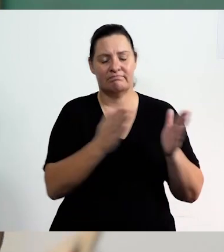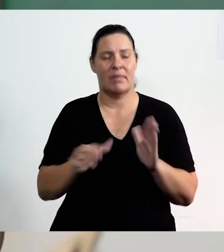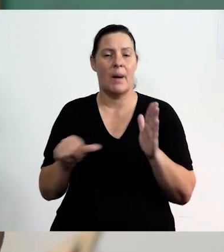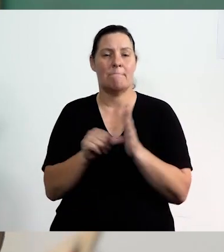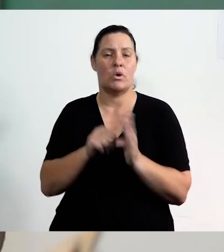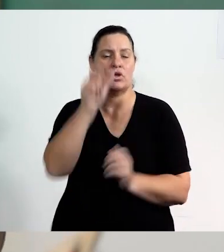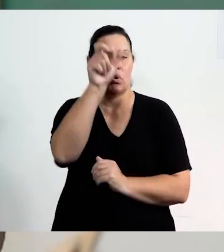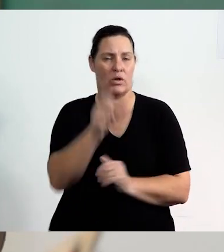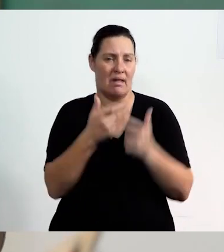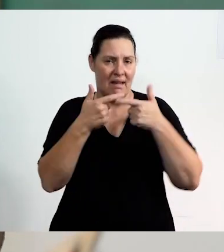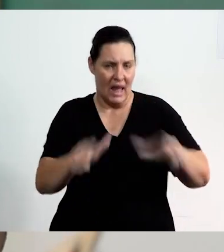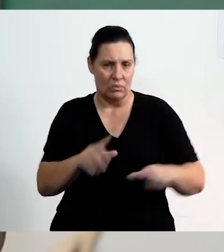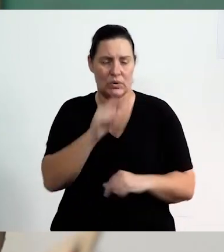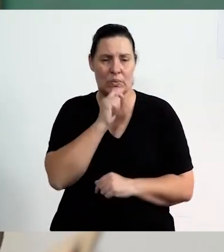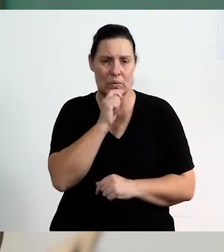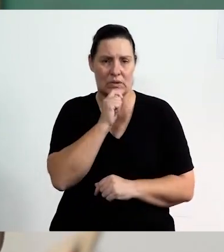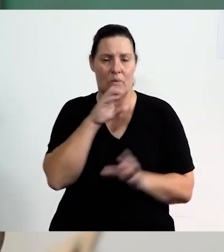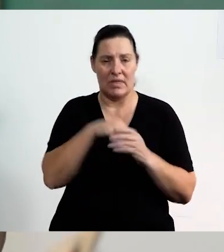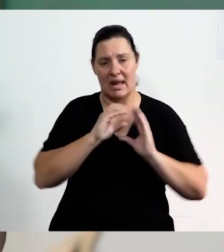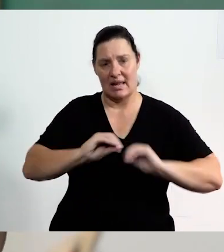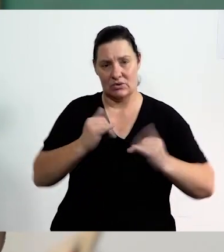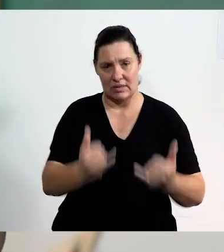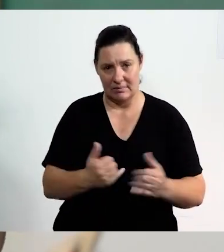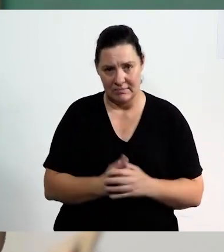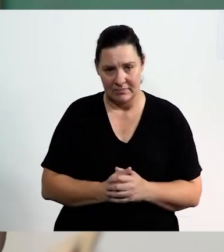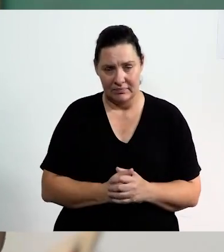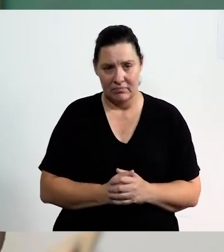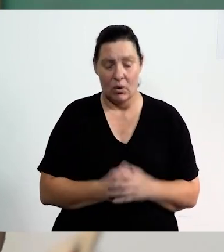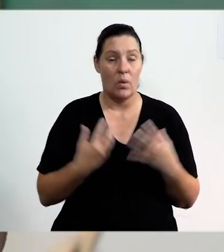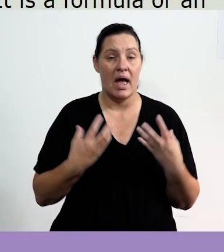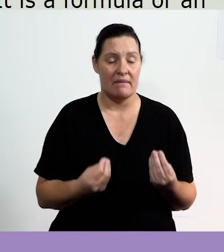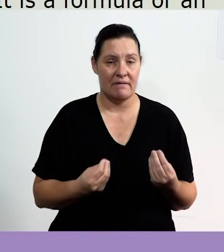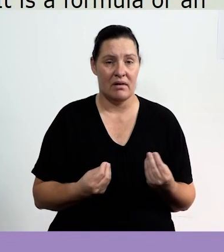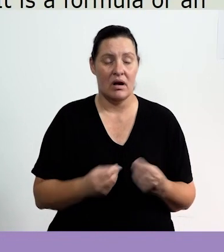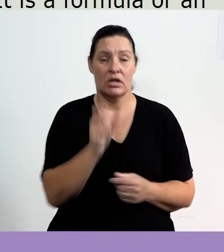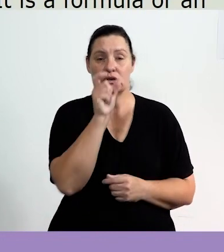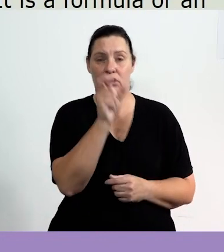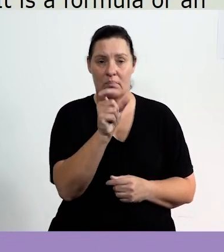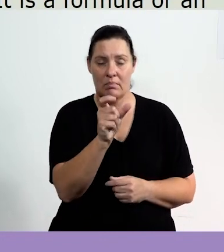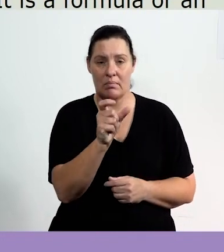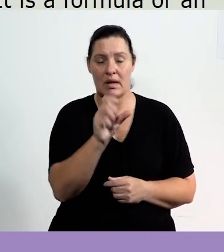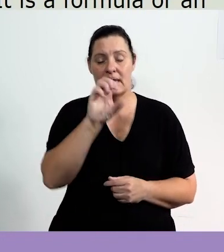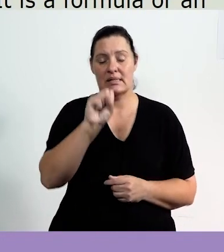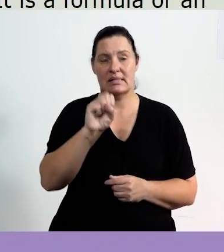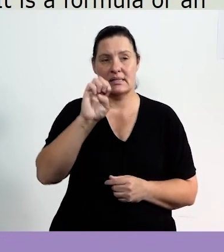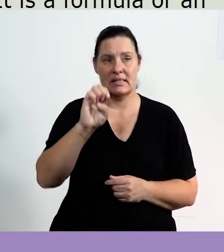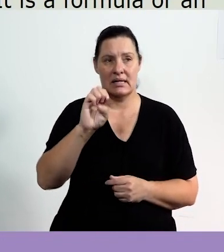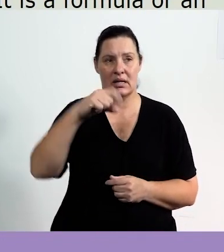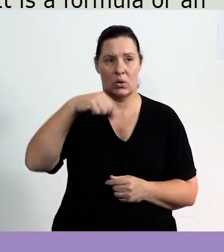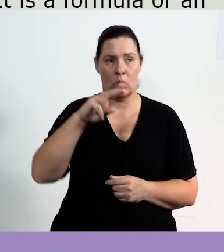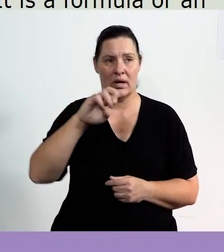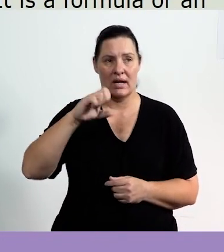go on to the keywords and language that we are going to be using in this lesson today. So we have a term of a sequence.